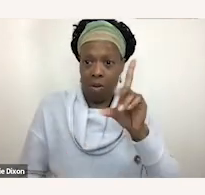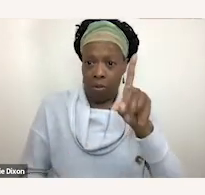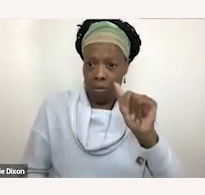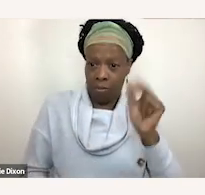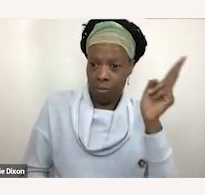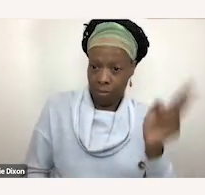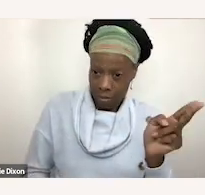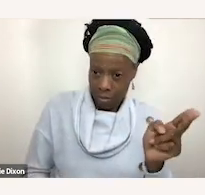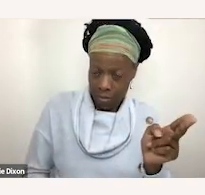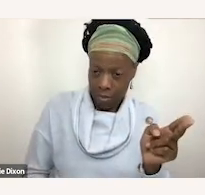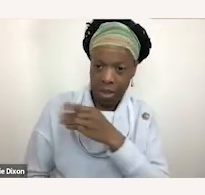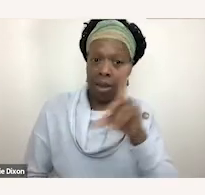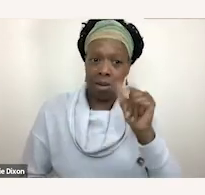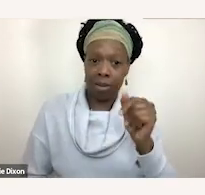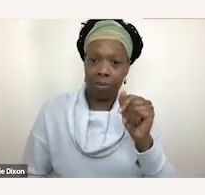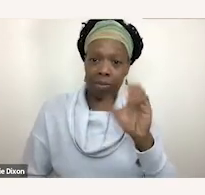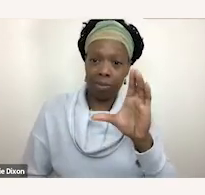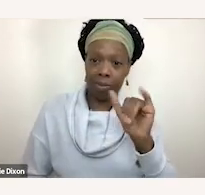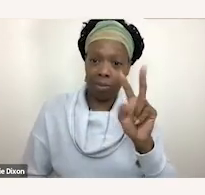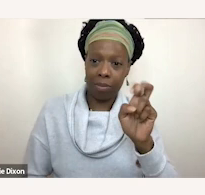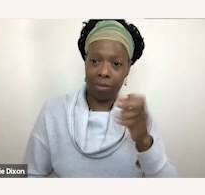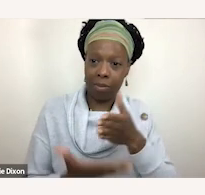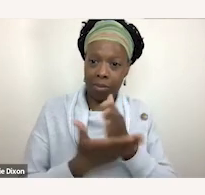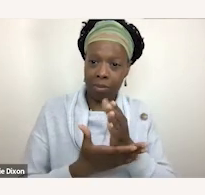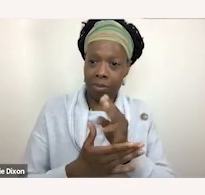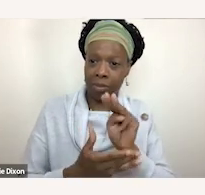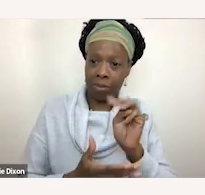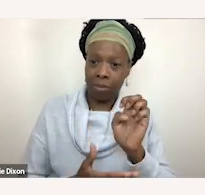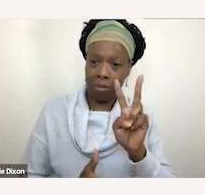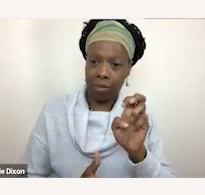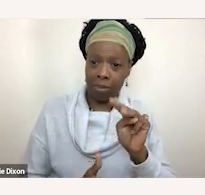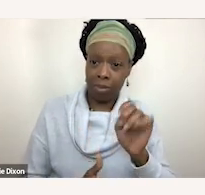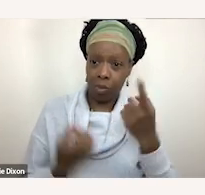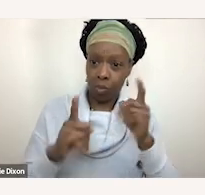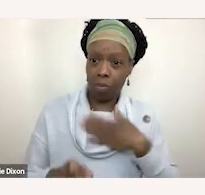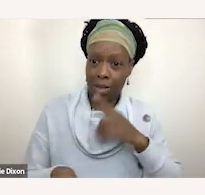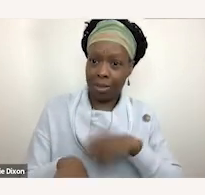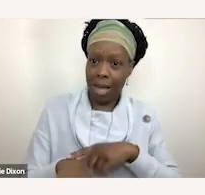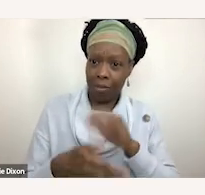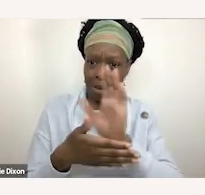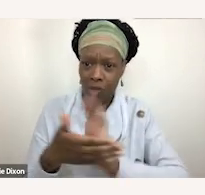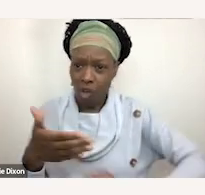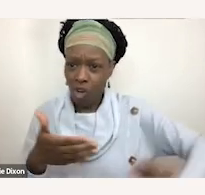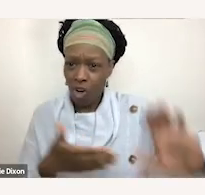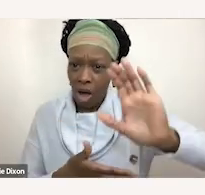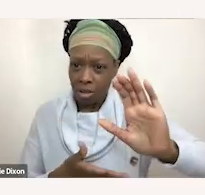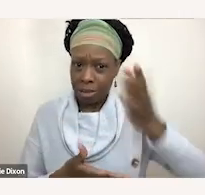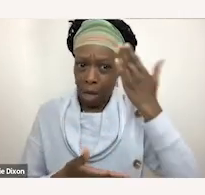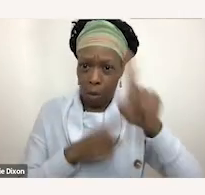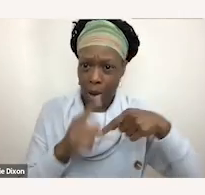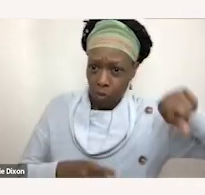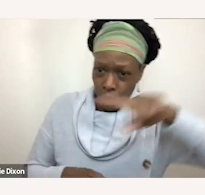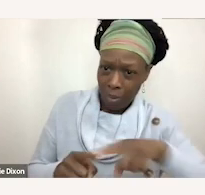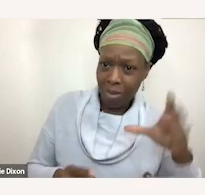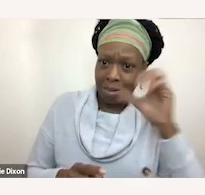the disability civil rights movement was when i was in college i don't know about y'all but that seems awfully late to me